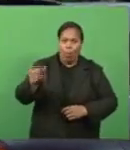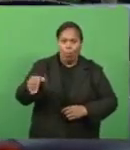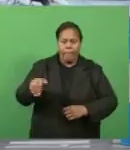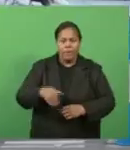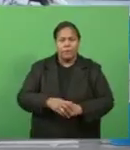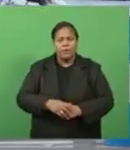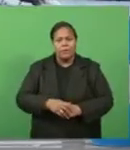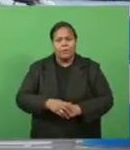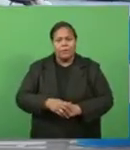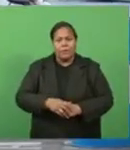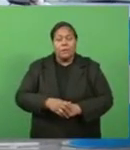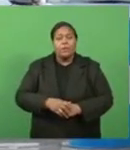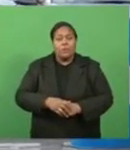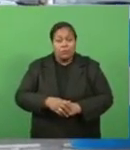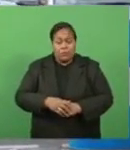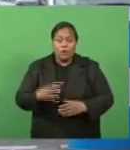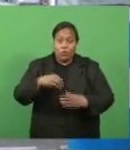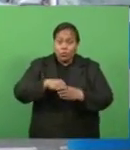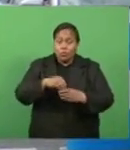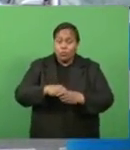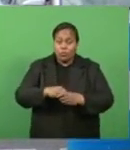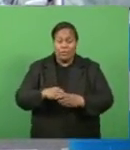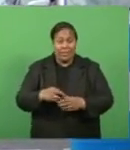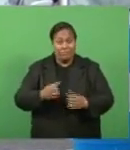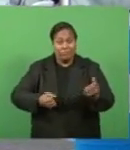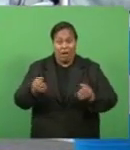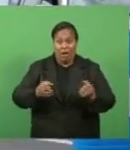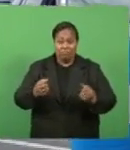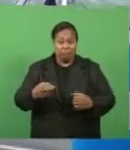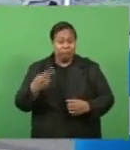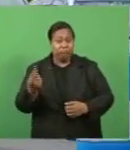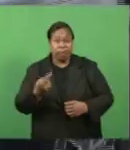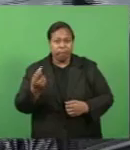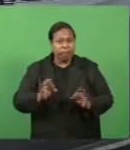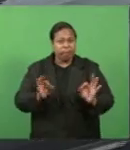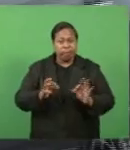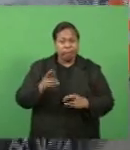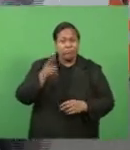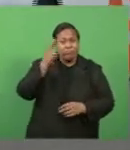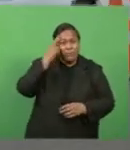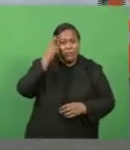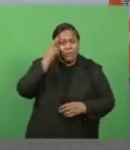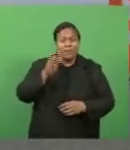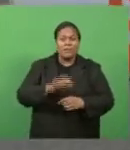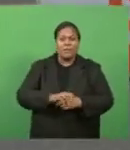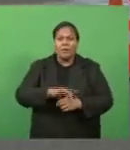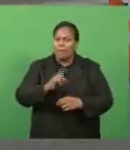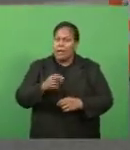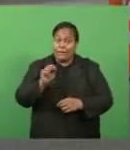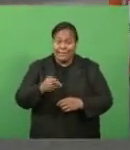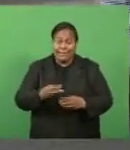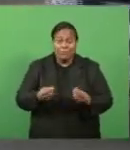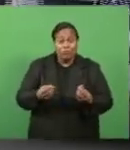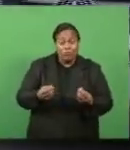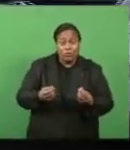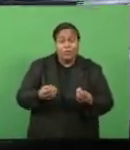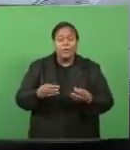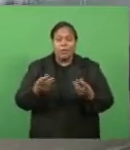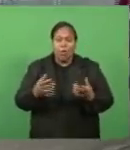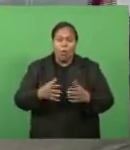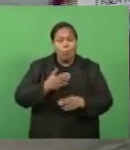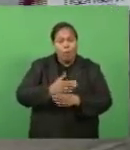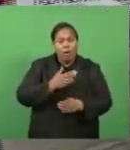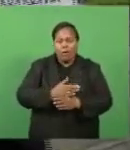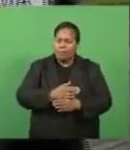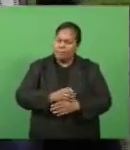This applies to those who are driving around without any purpose, such as getting to a supermarket or market to buy supplies or get to work.